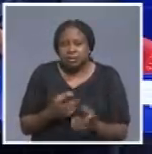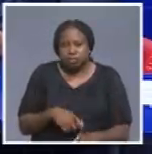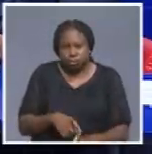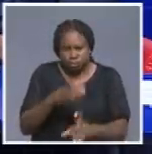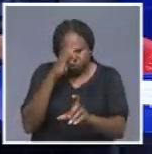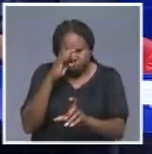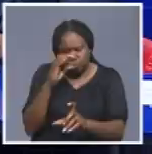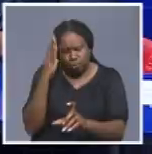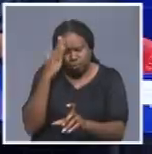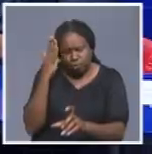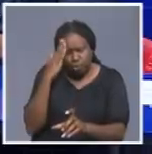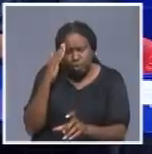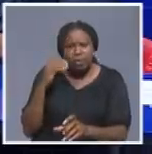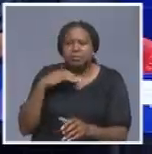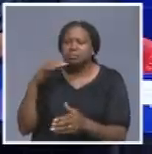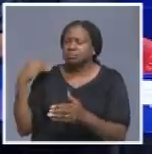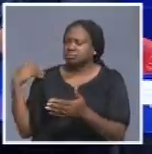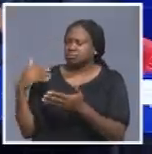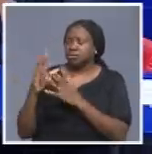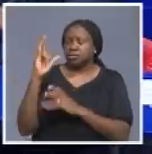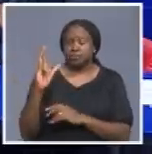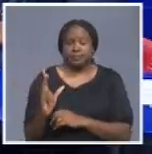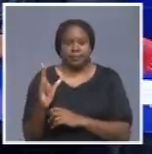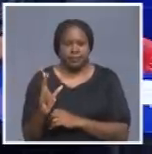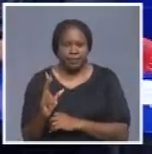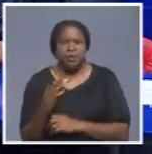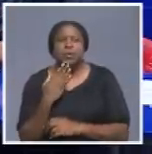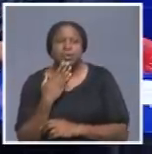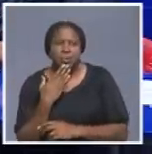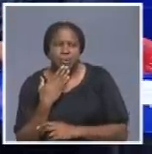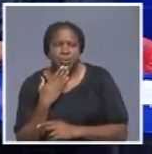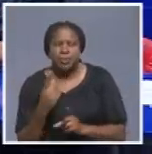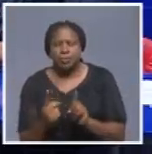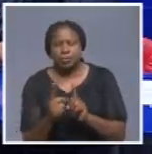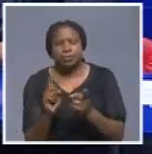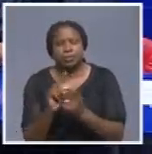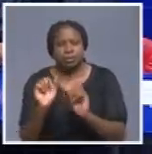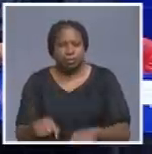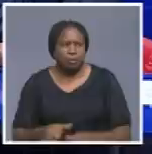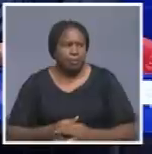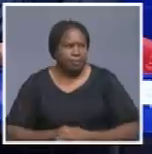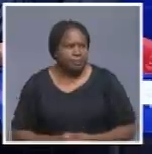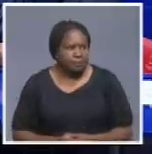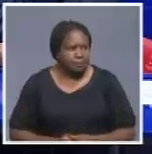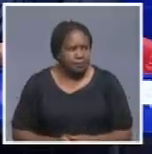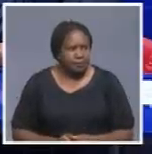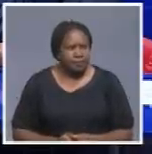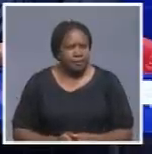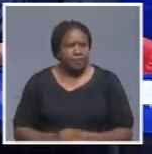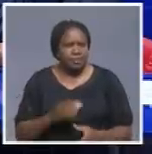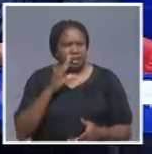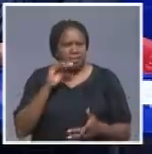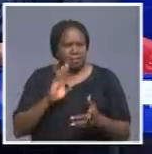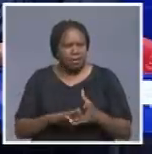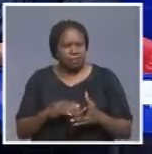to know the history of the person and who else we need to contact. You mentioned about the